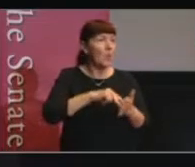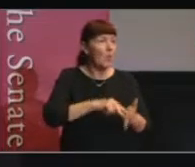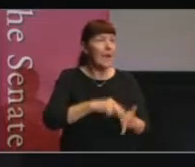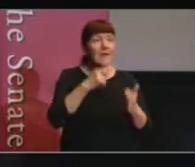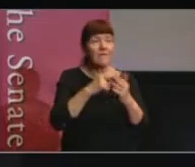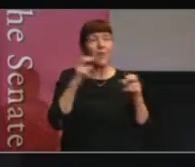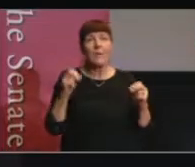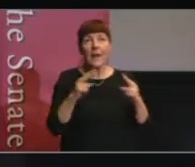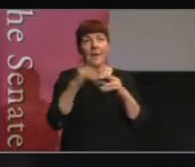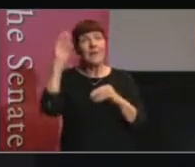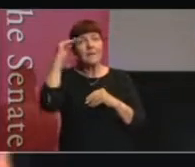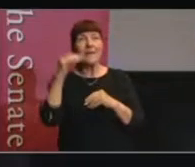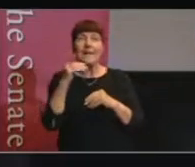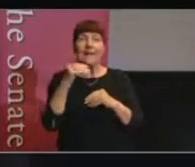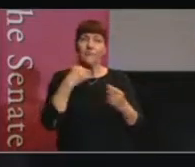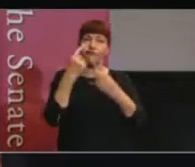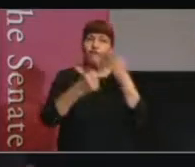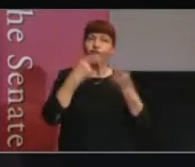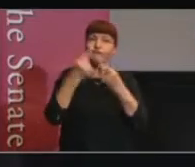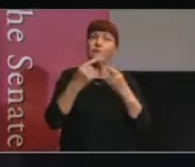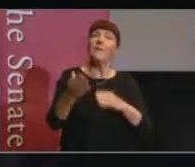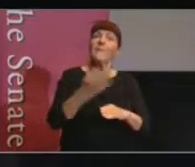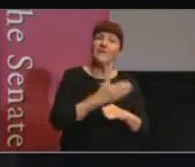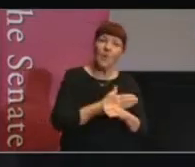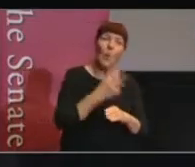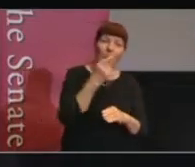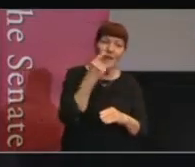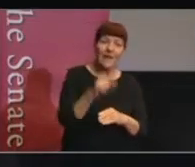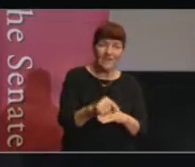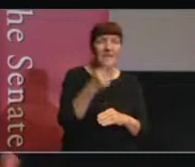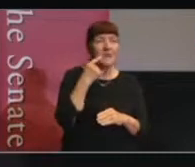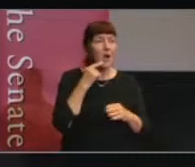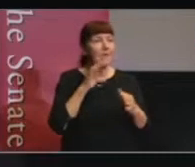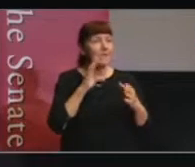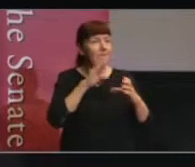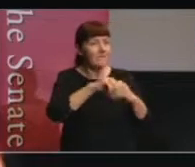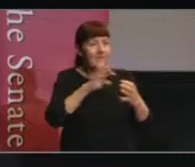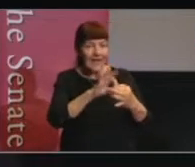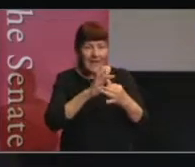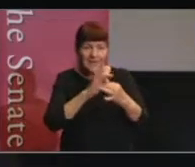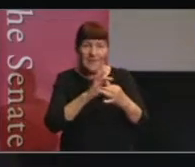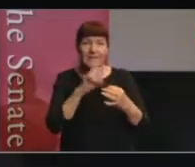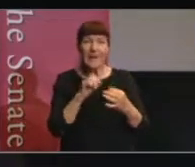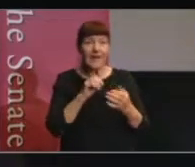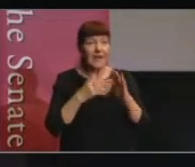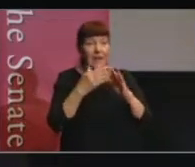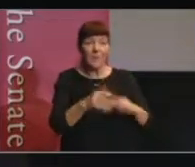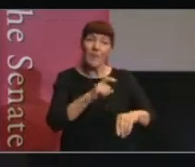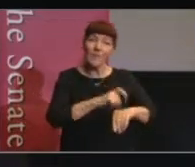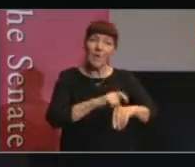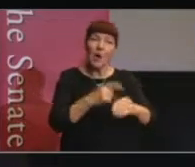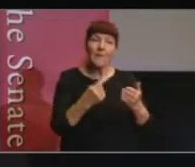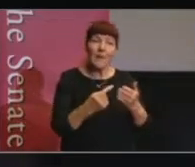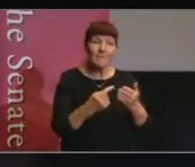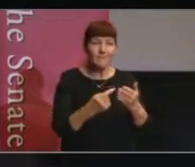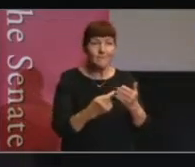parliamentary committee hearing before we can have this kind of engagement, which can help us with those timing problems that often come up.